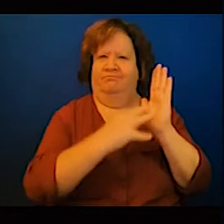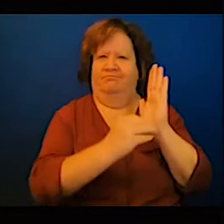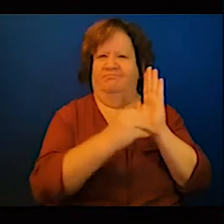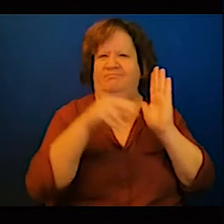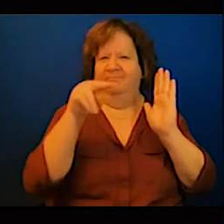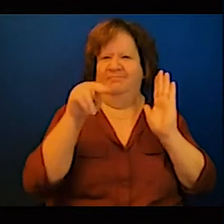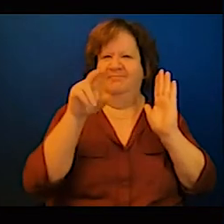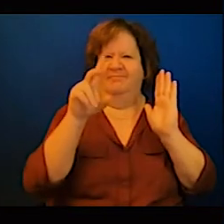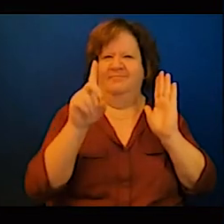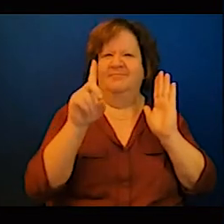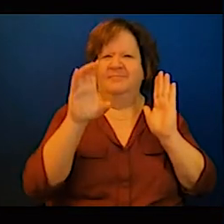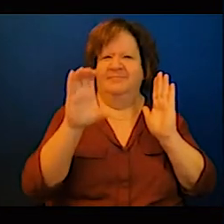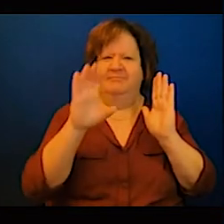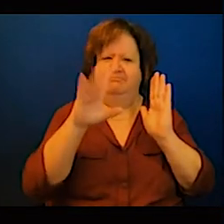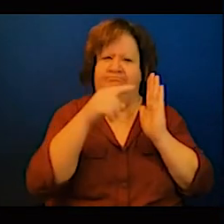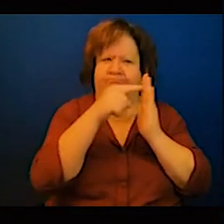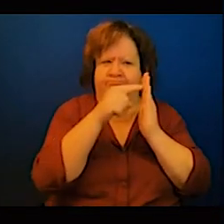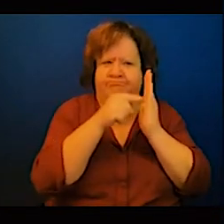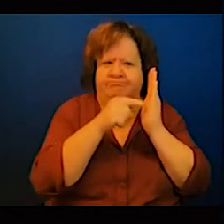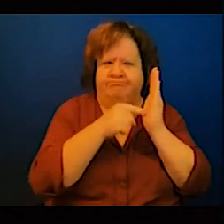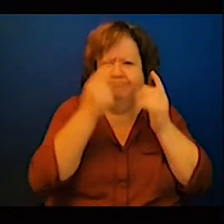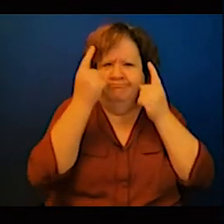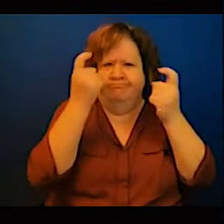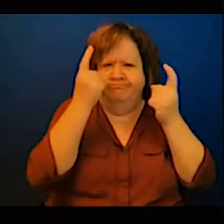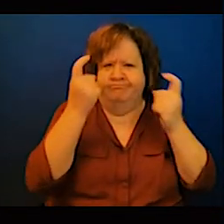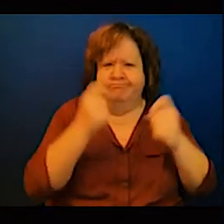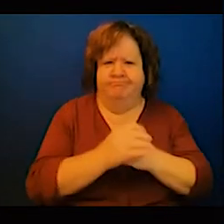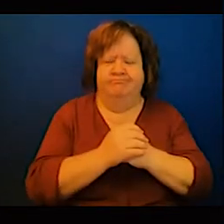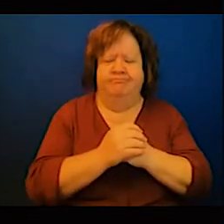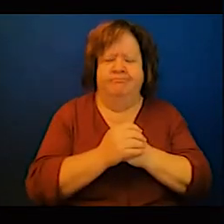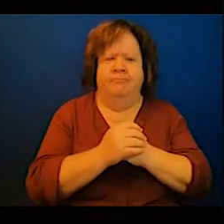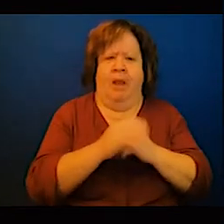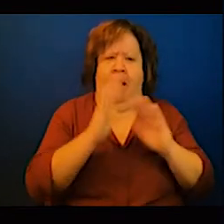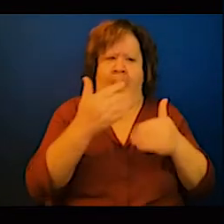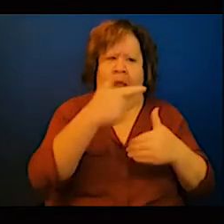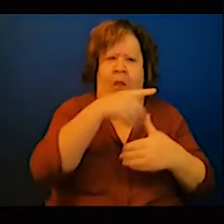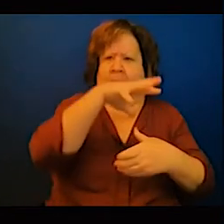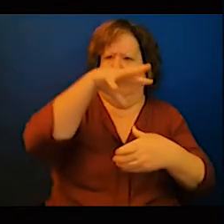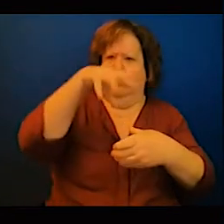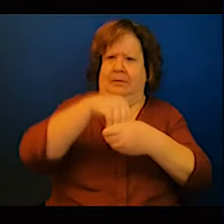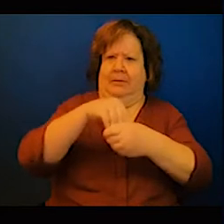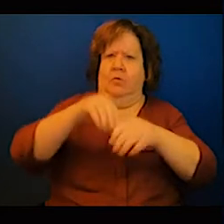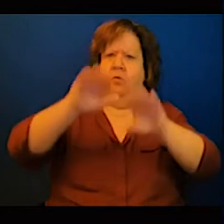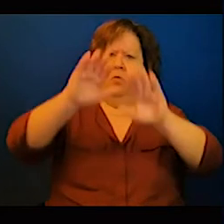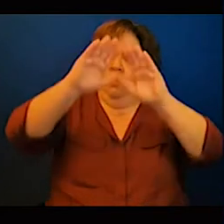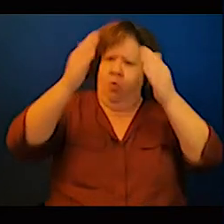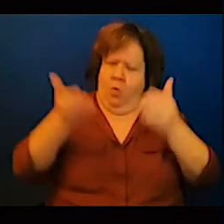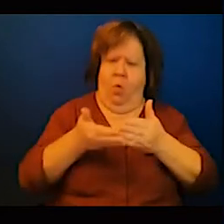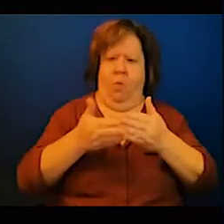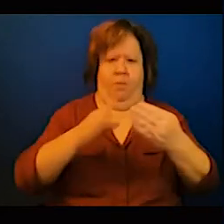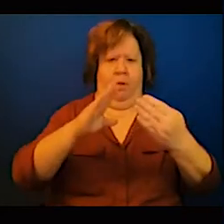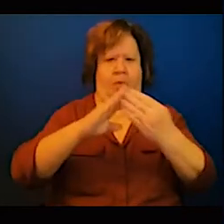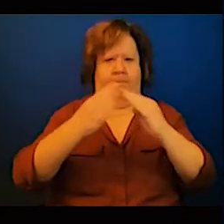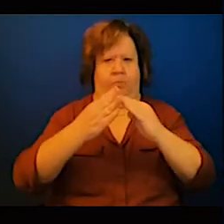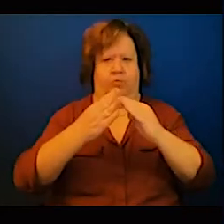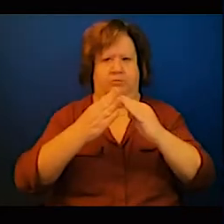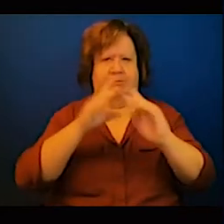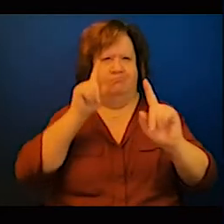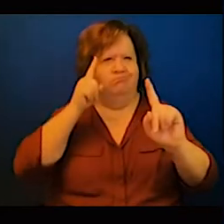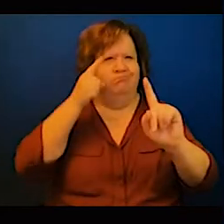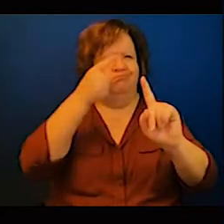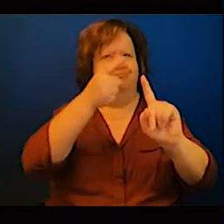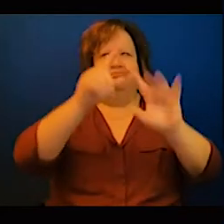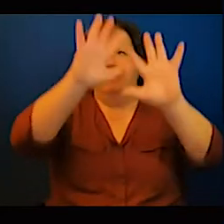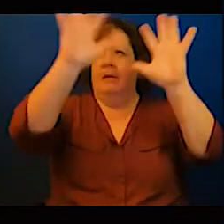climate change, climate change, change issues and as well as work on their adaptation plans. Given what Aruna